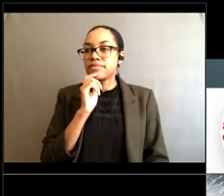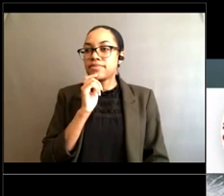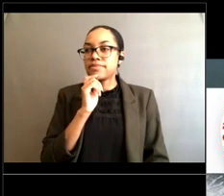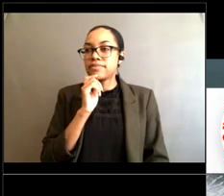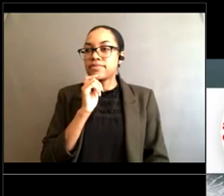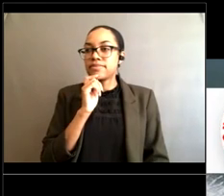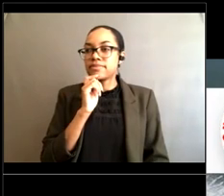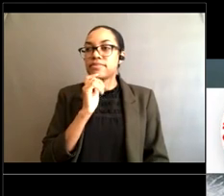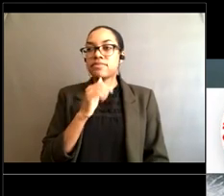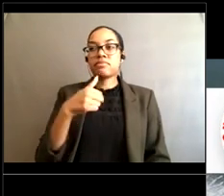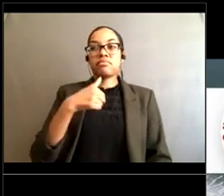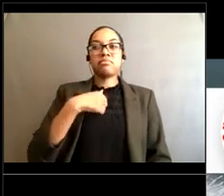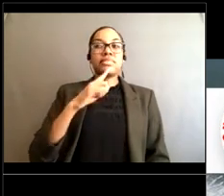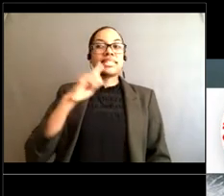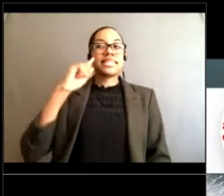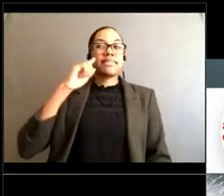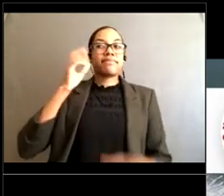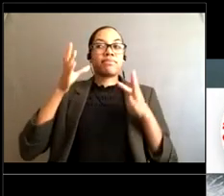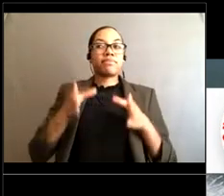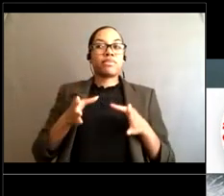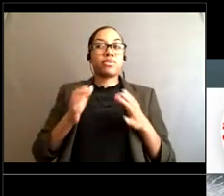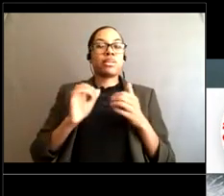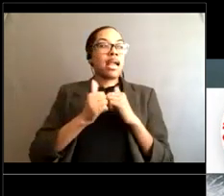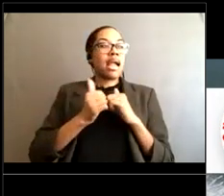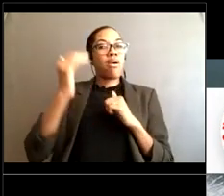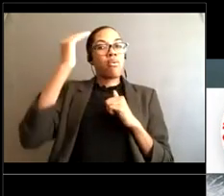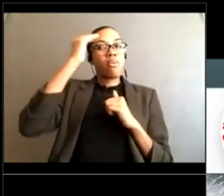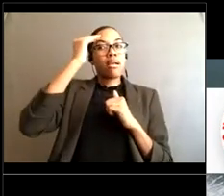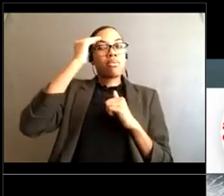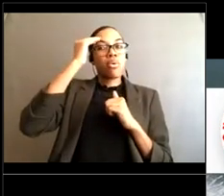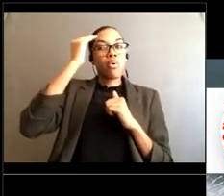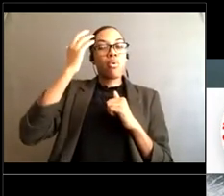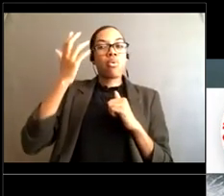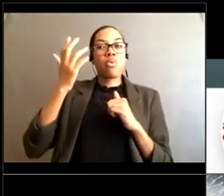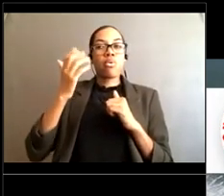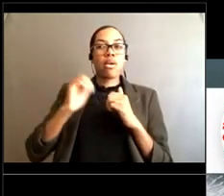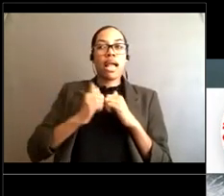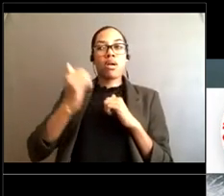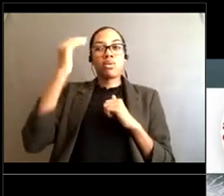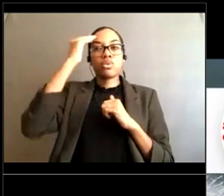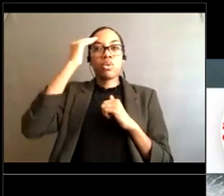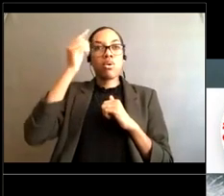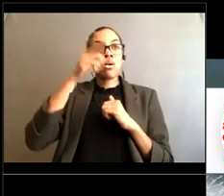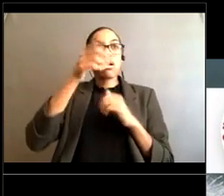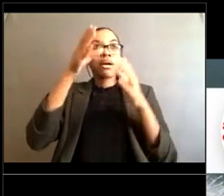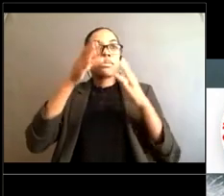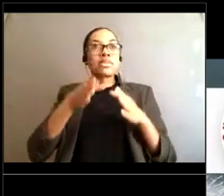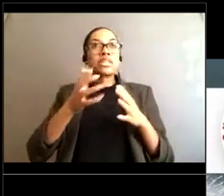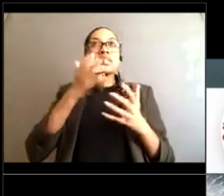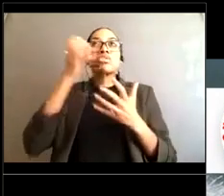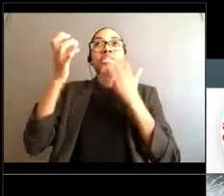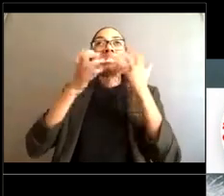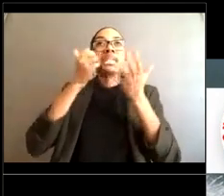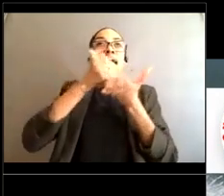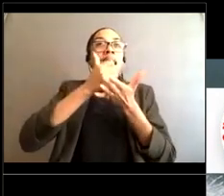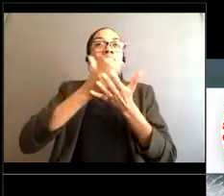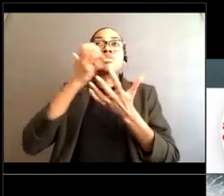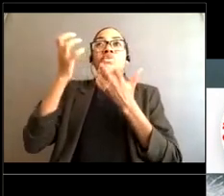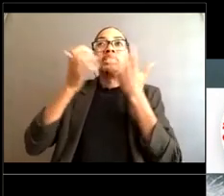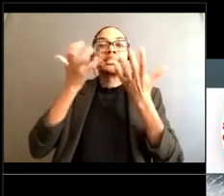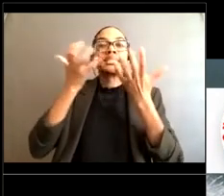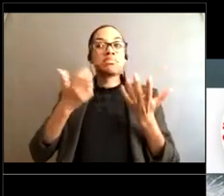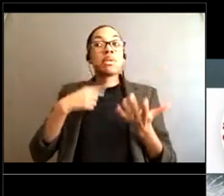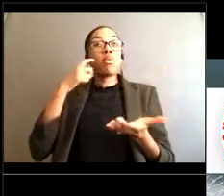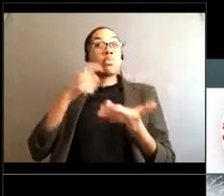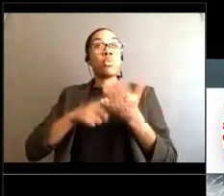As a deaf person, how do I know if someone is in the um ocean and screaming for help? Um, I will